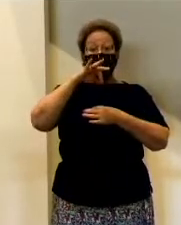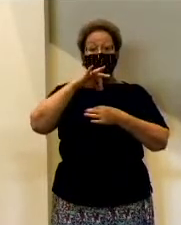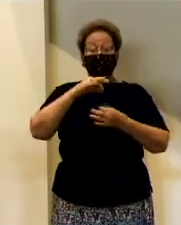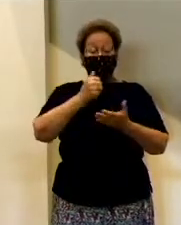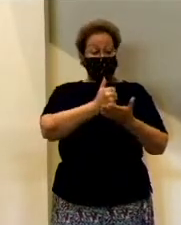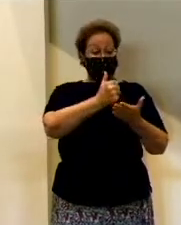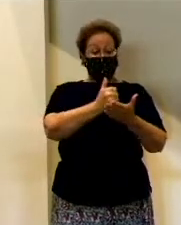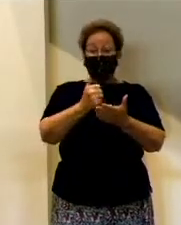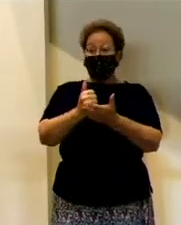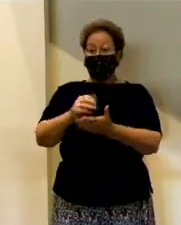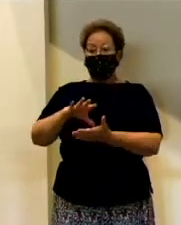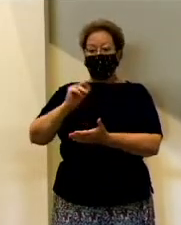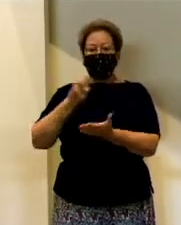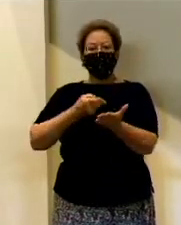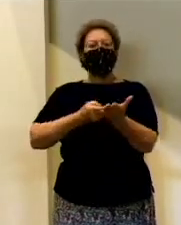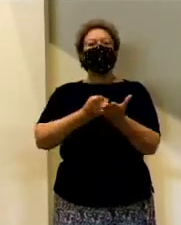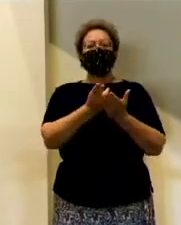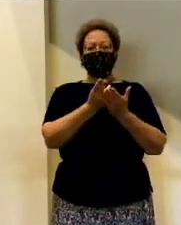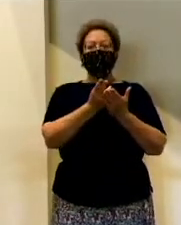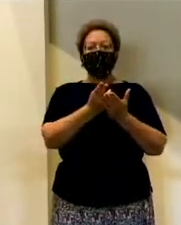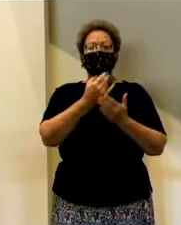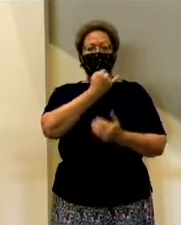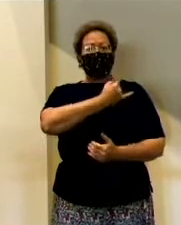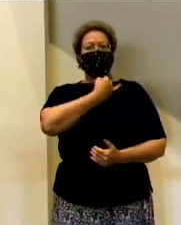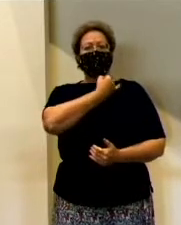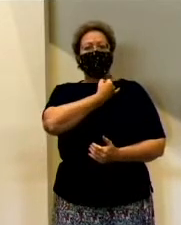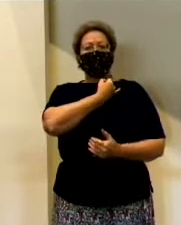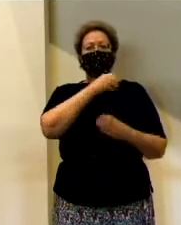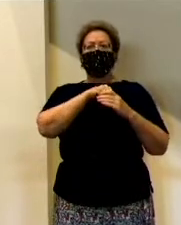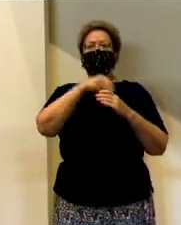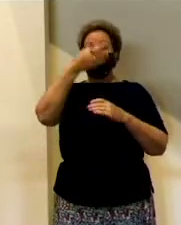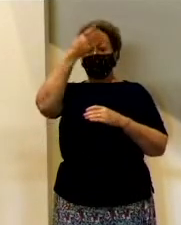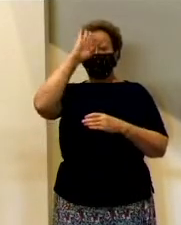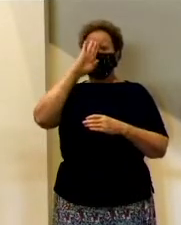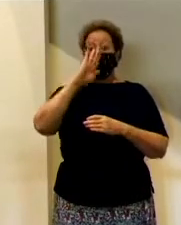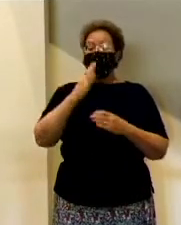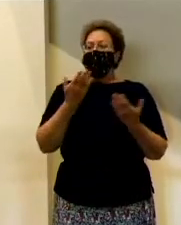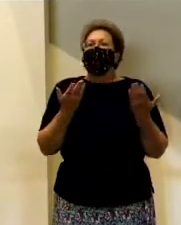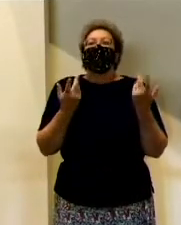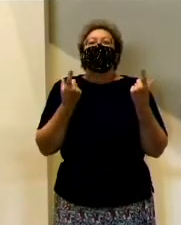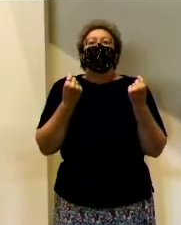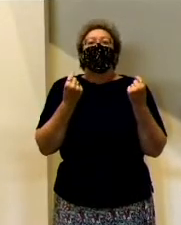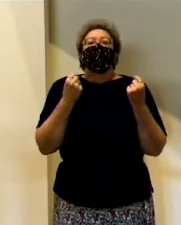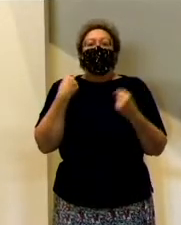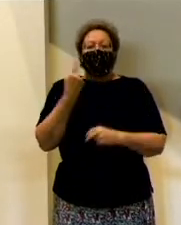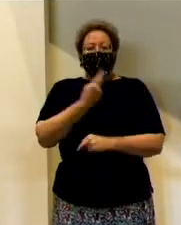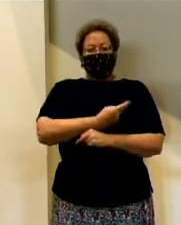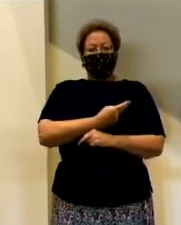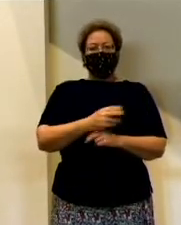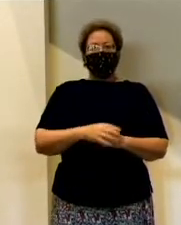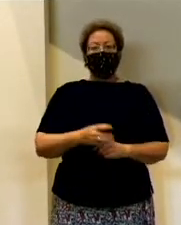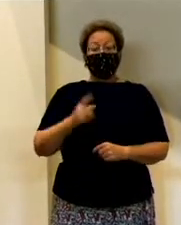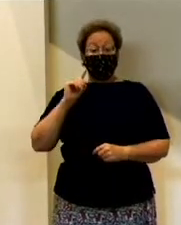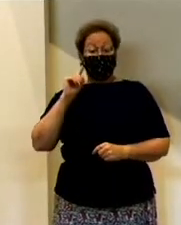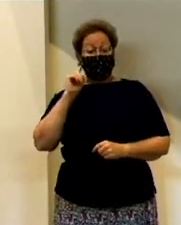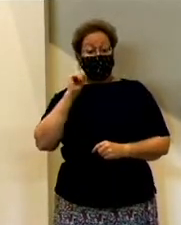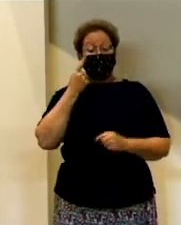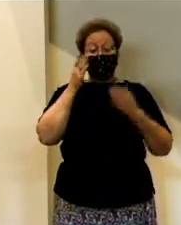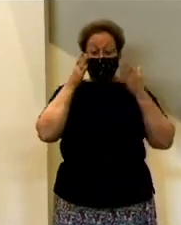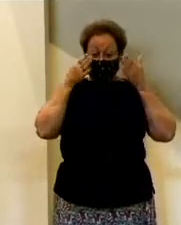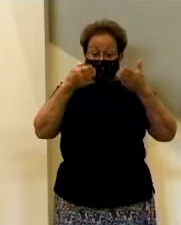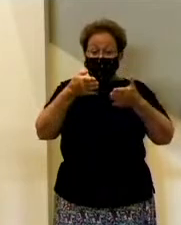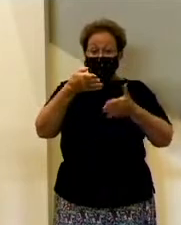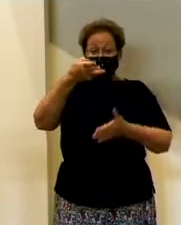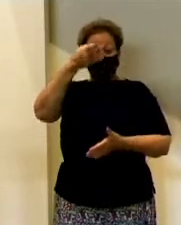help us to find our true identity in God and what he has done for us and for our salvation. First, we focused on how